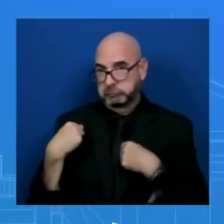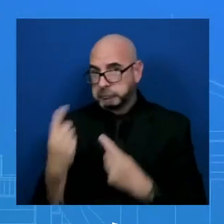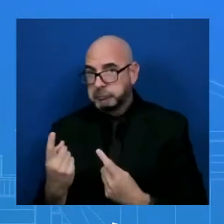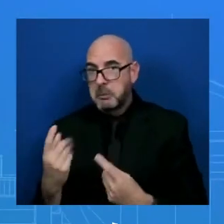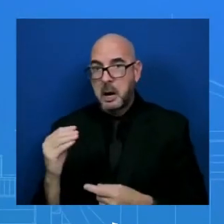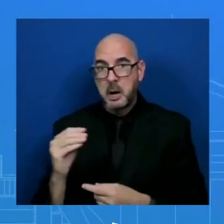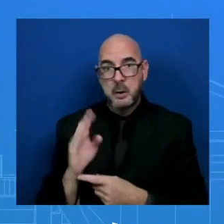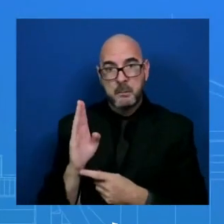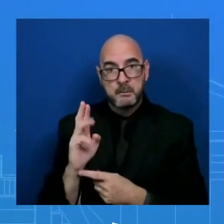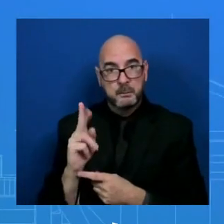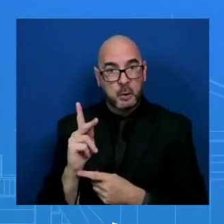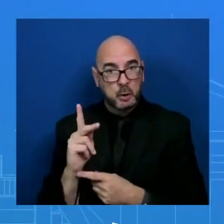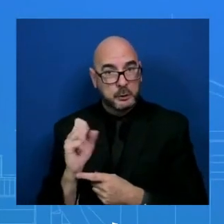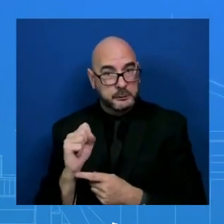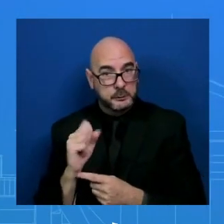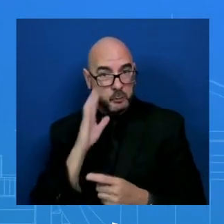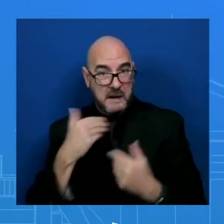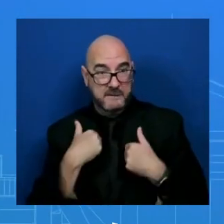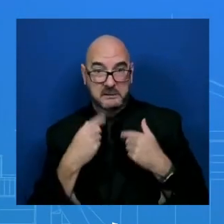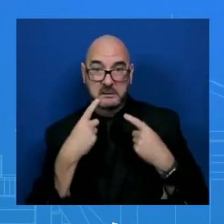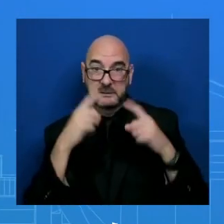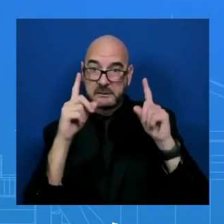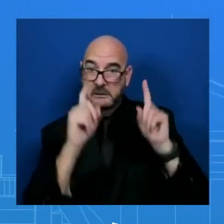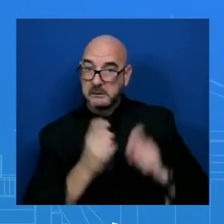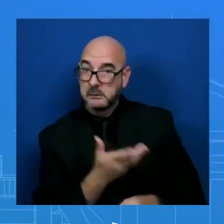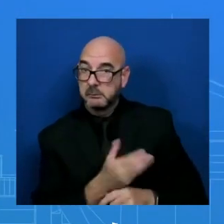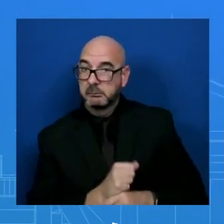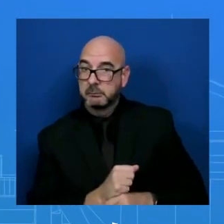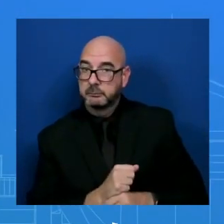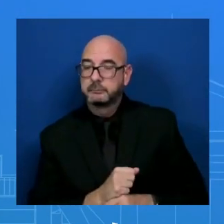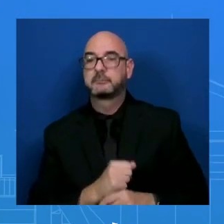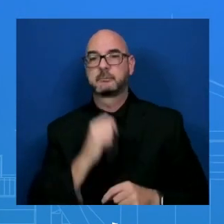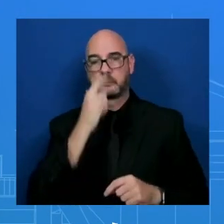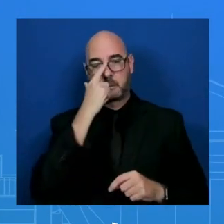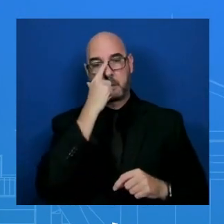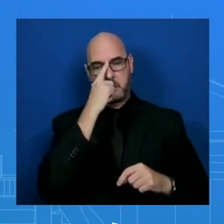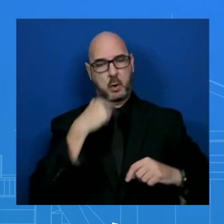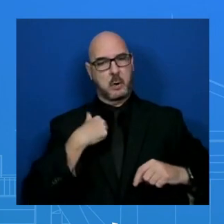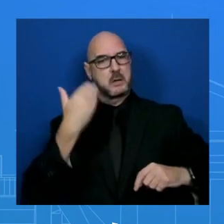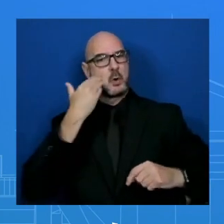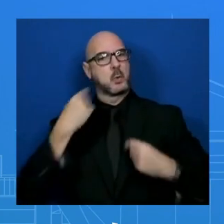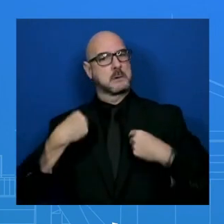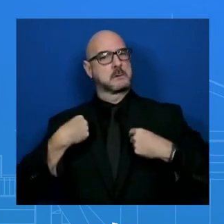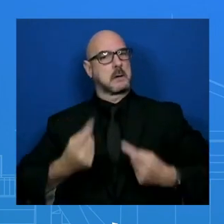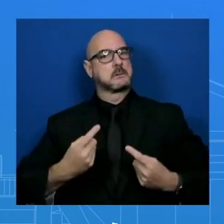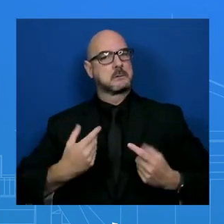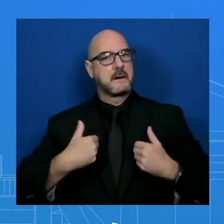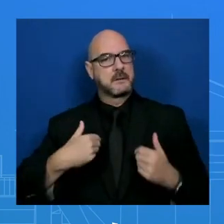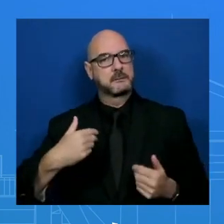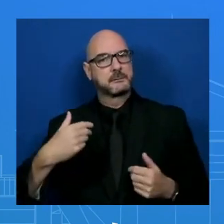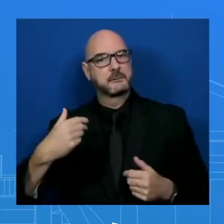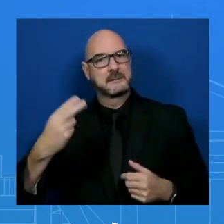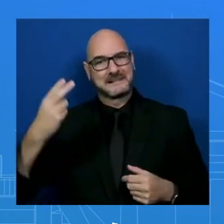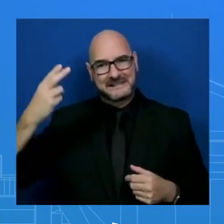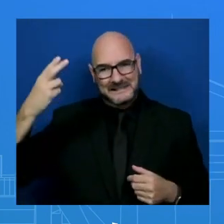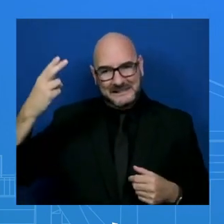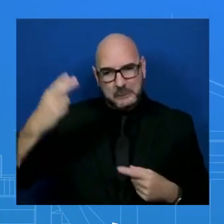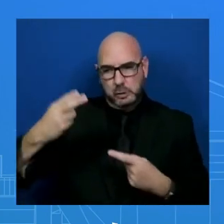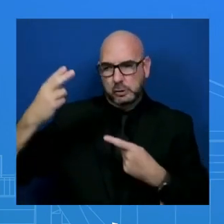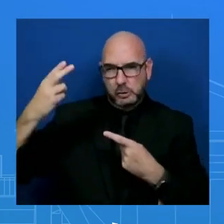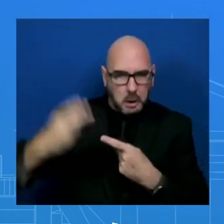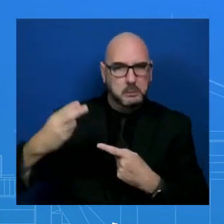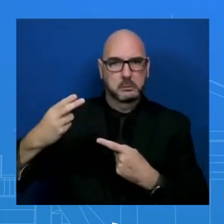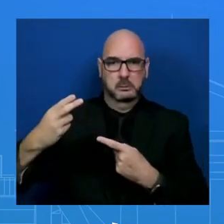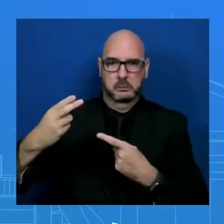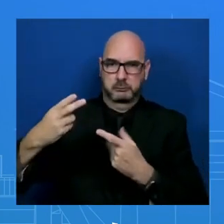look, we know that we have made historic progress in this nation in this ability to manage COVID, right,